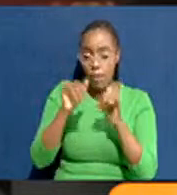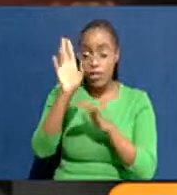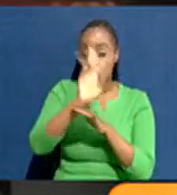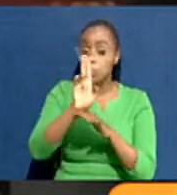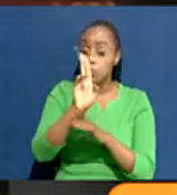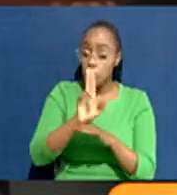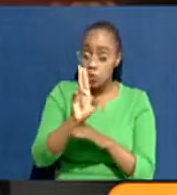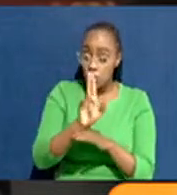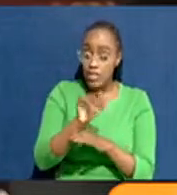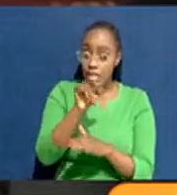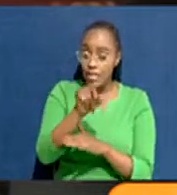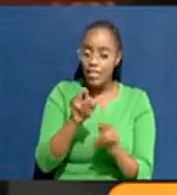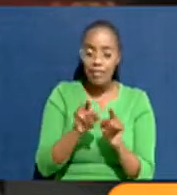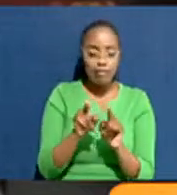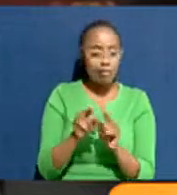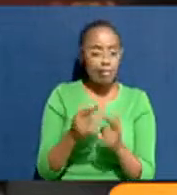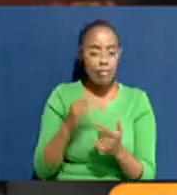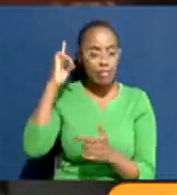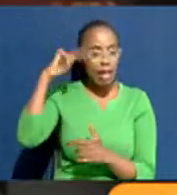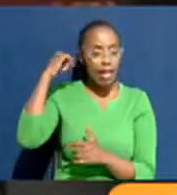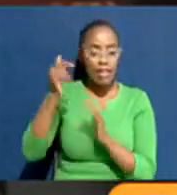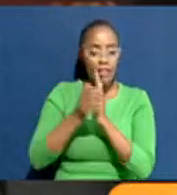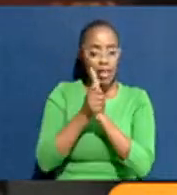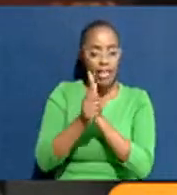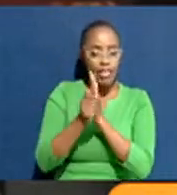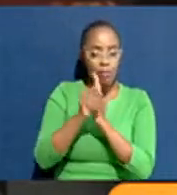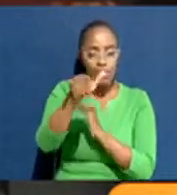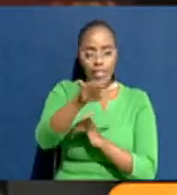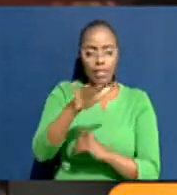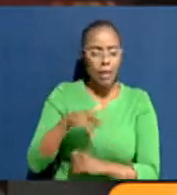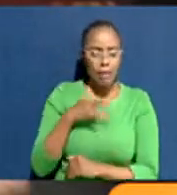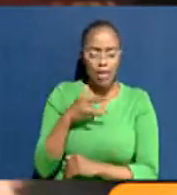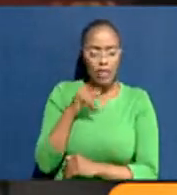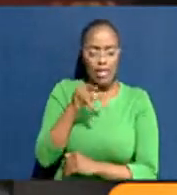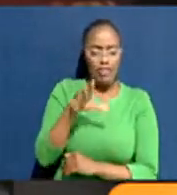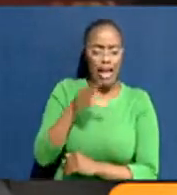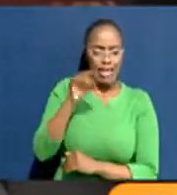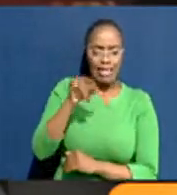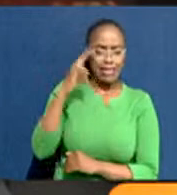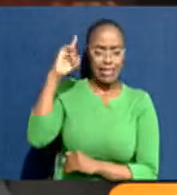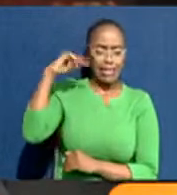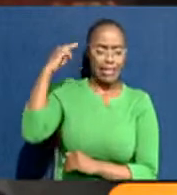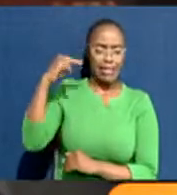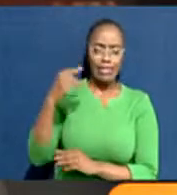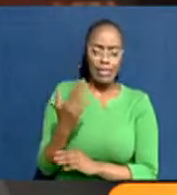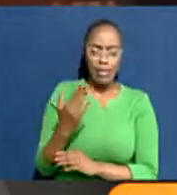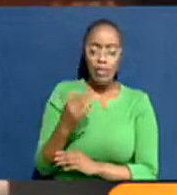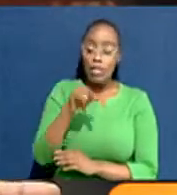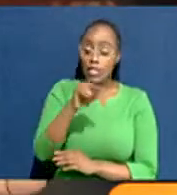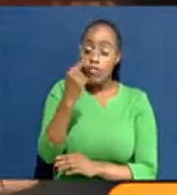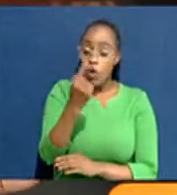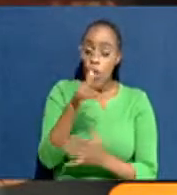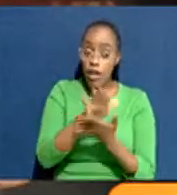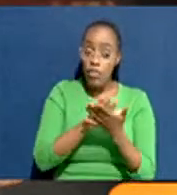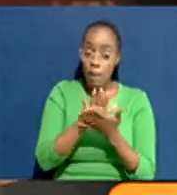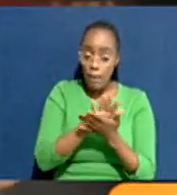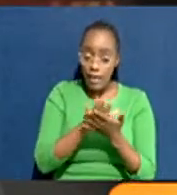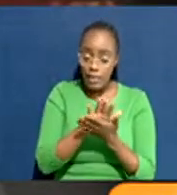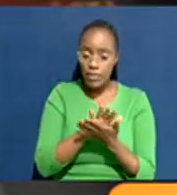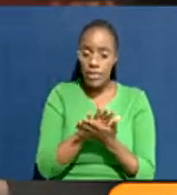is insane. In fact, as an expert in this field, I find it insane. Just even just on the basic